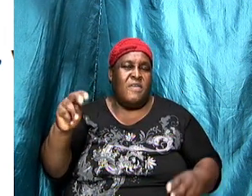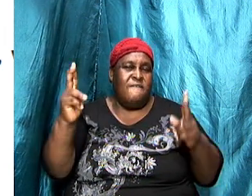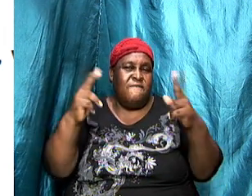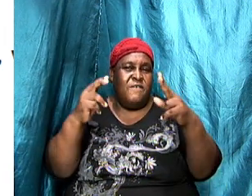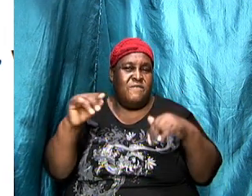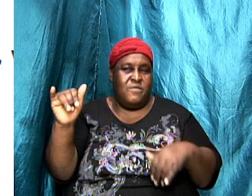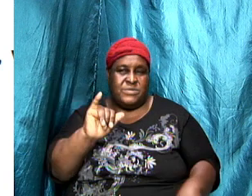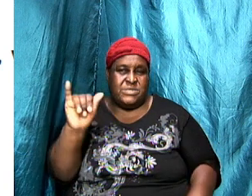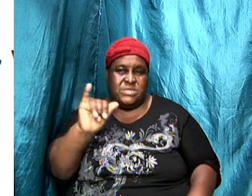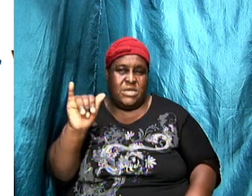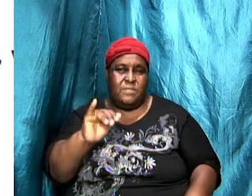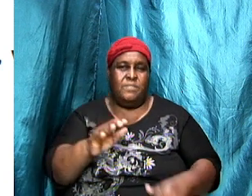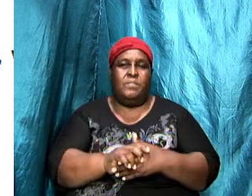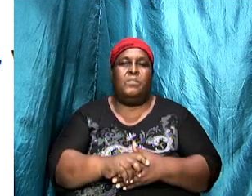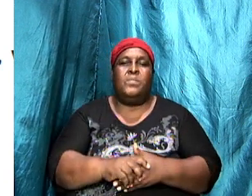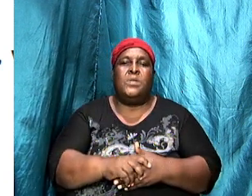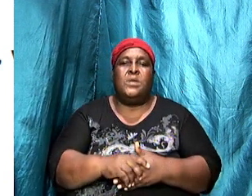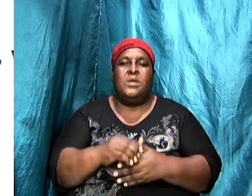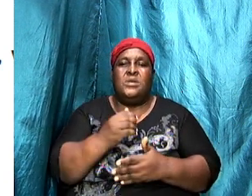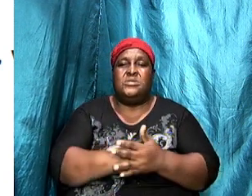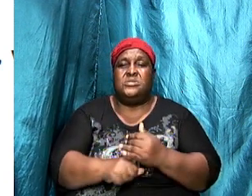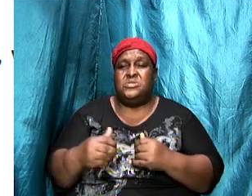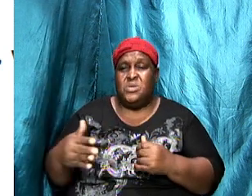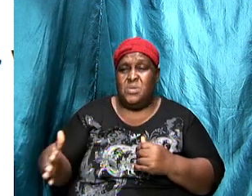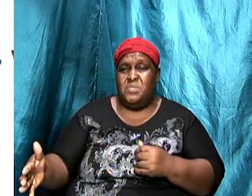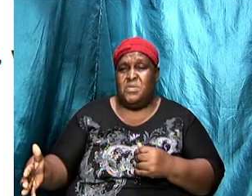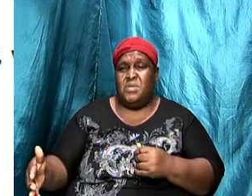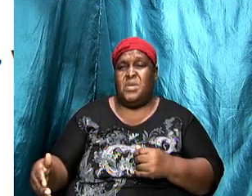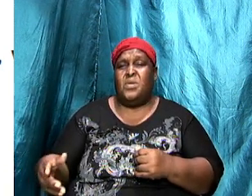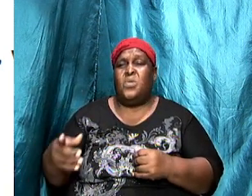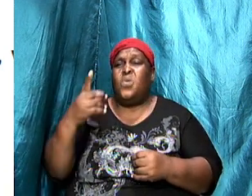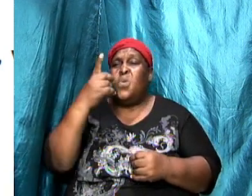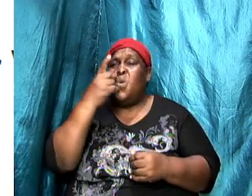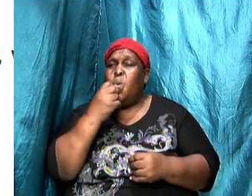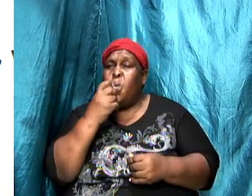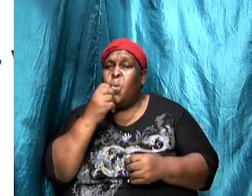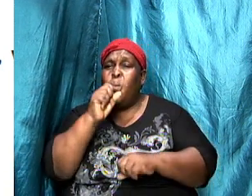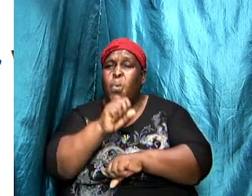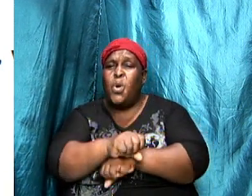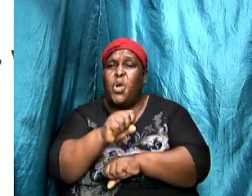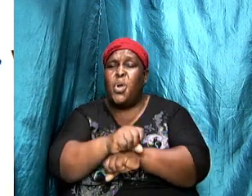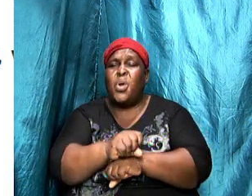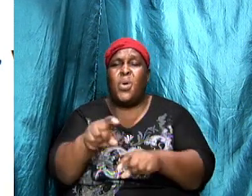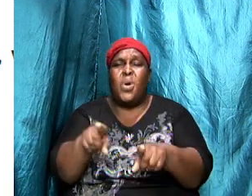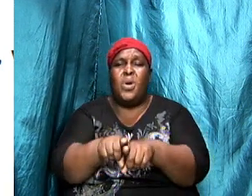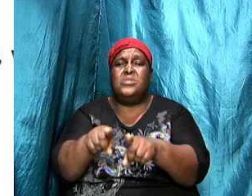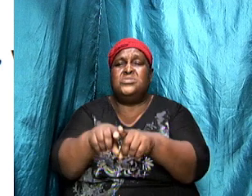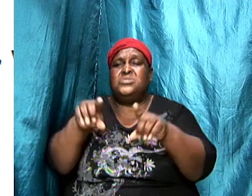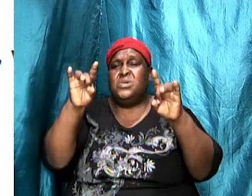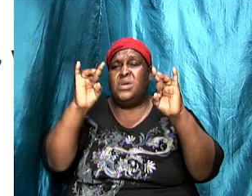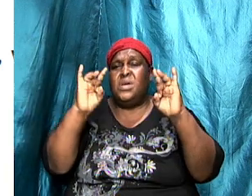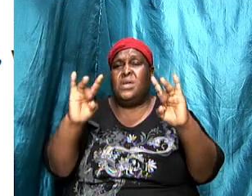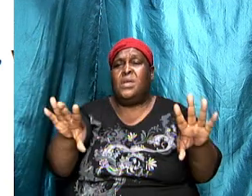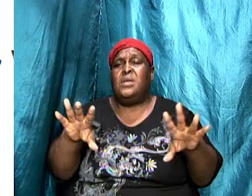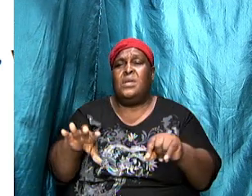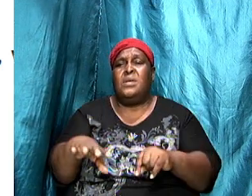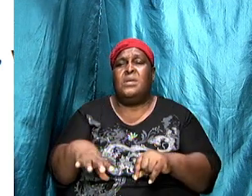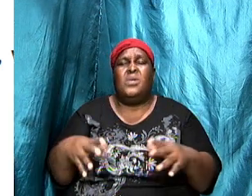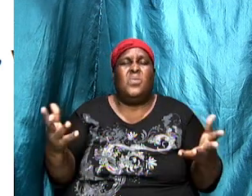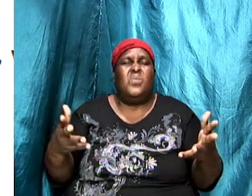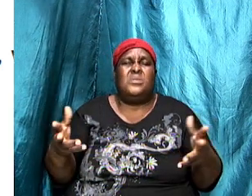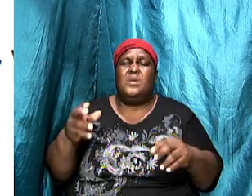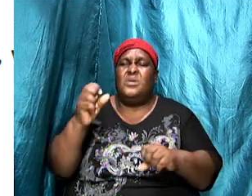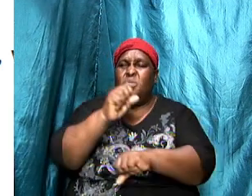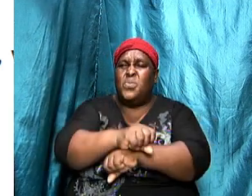that it is something as Jesus said whose works I also hate what are the works of the